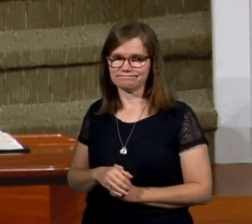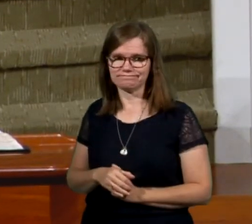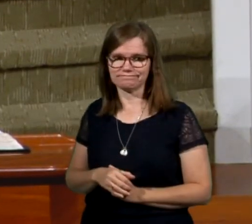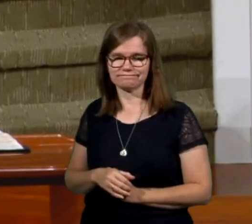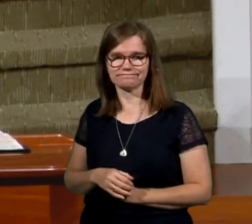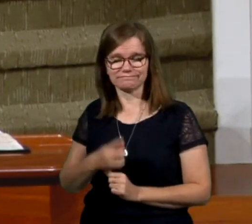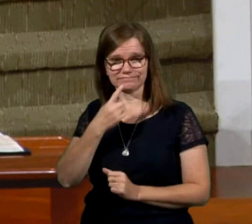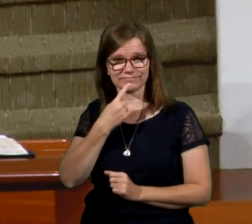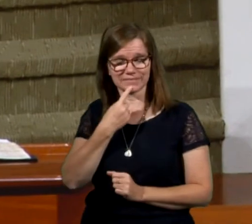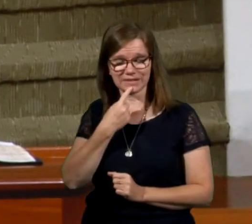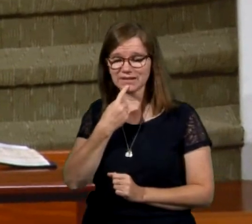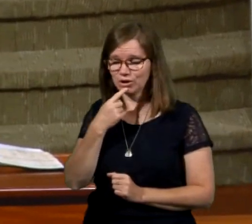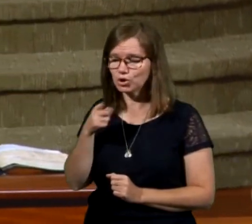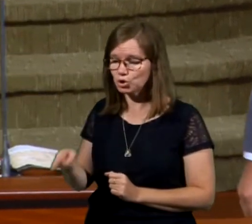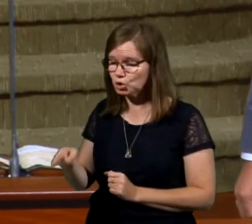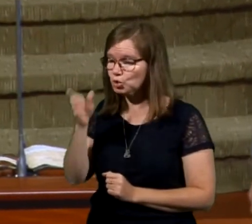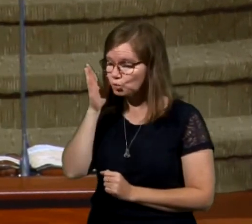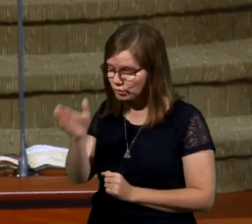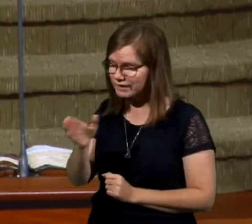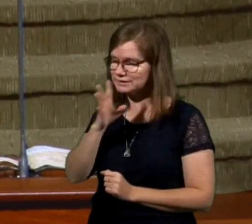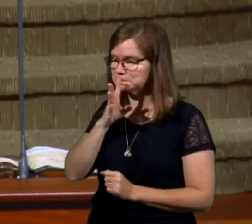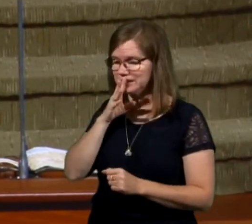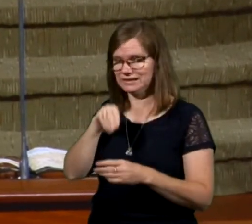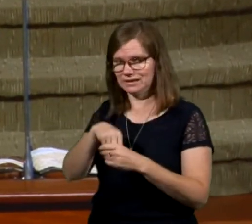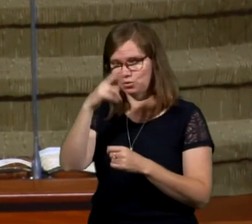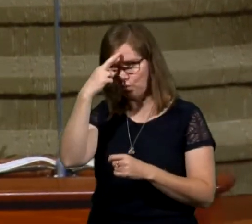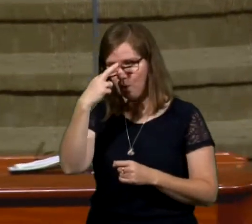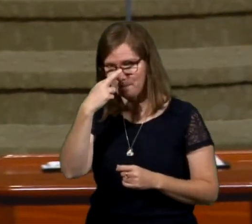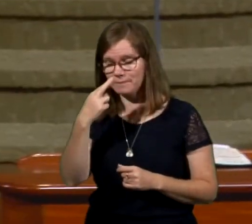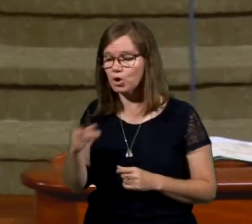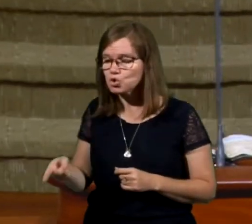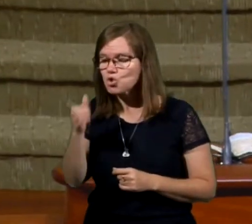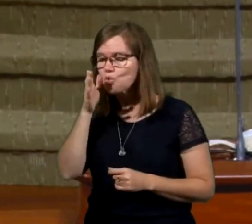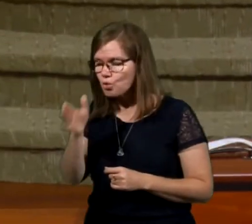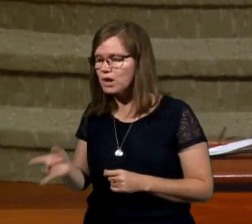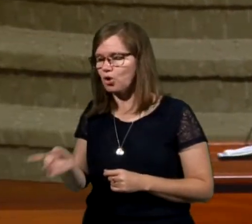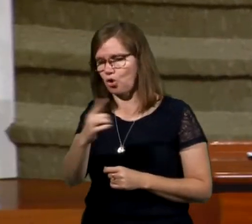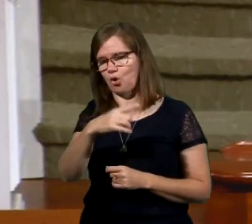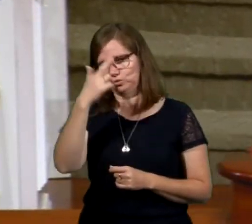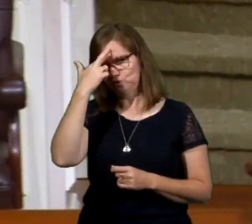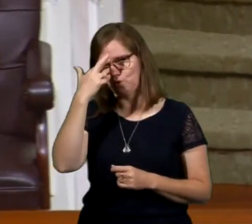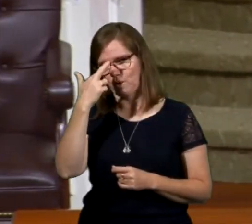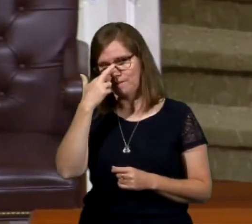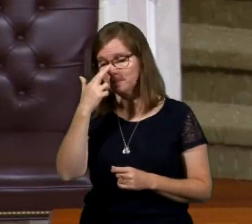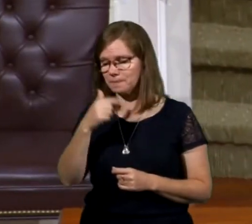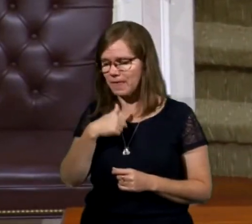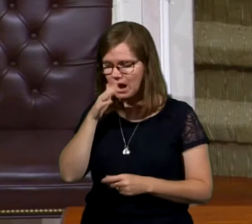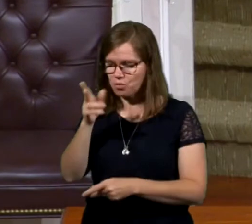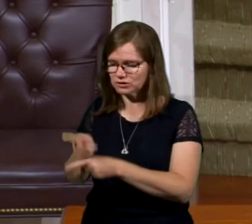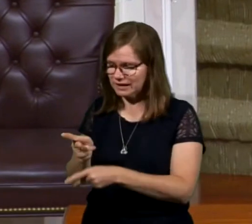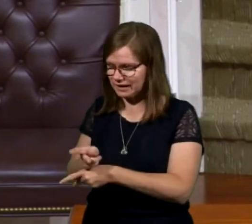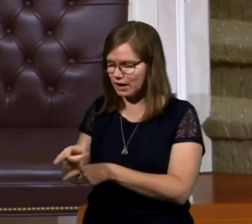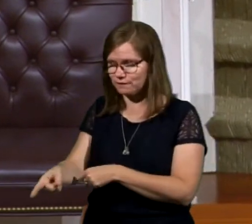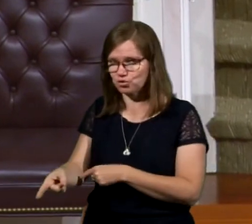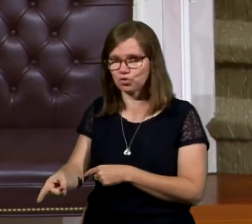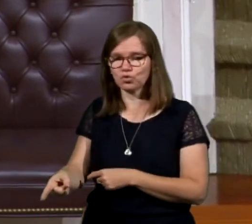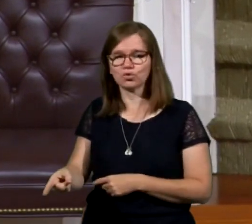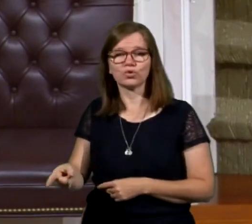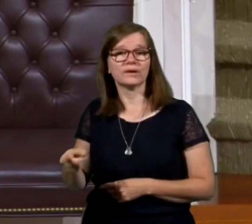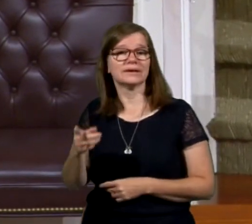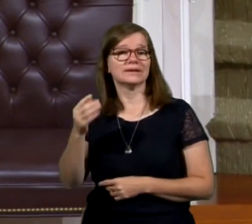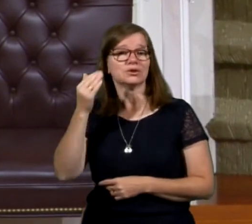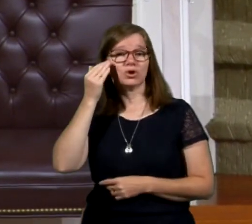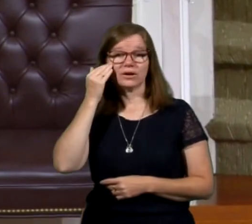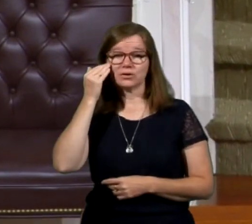And he says, you know what? You're going to speak in Rome. You're going to go to Rome. I'm going to take care of you. And he knew whatever